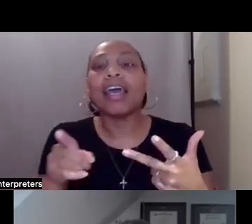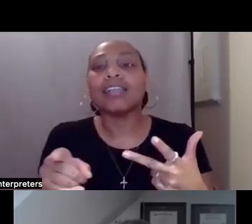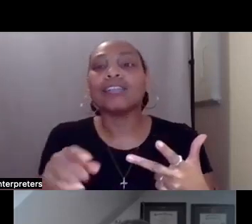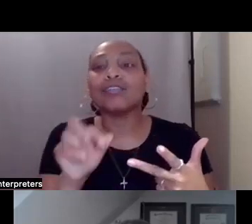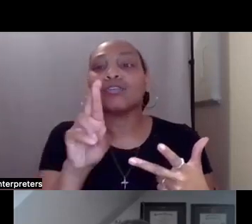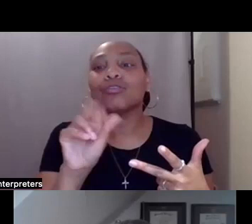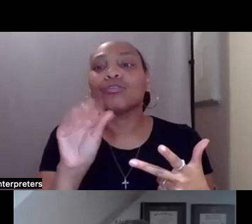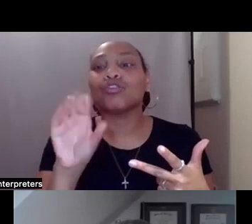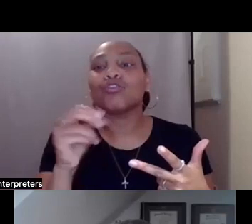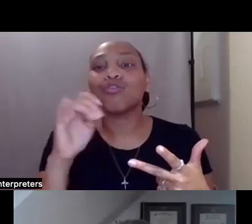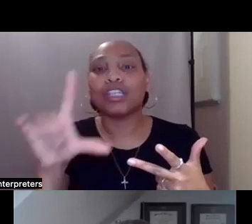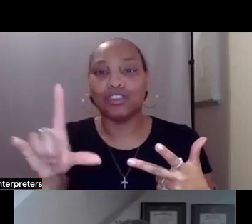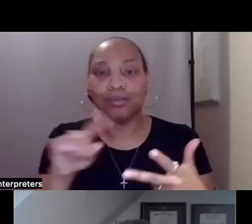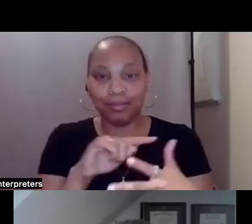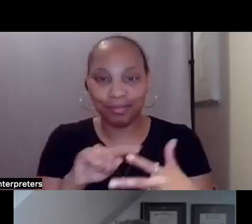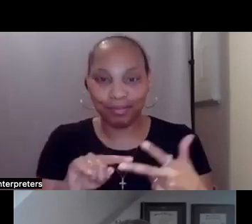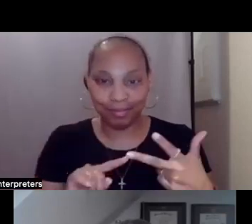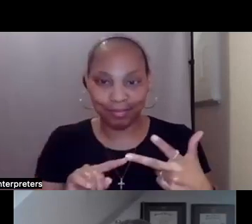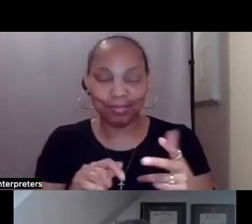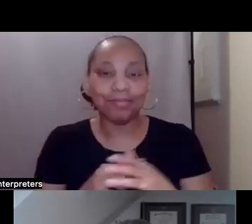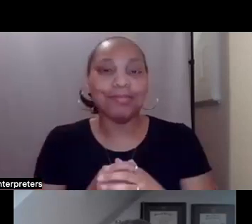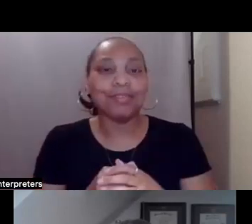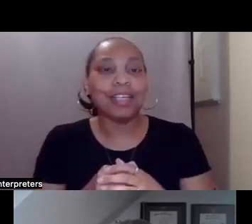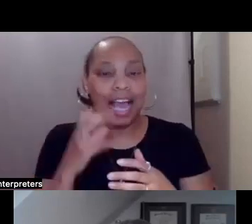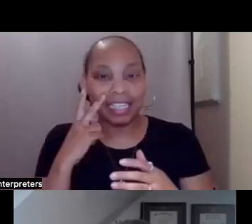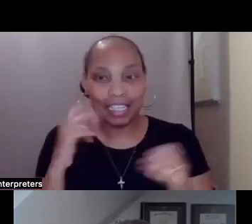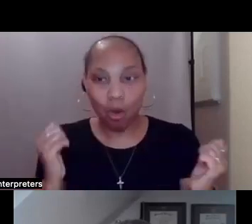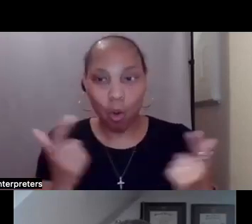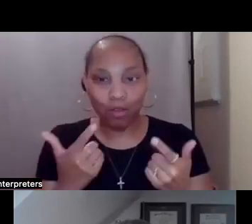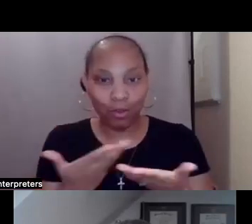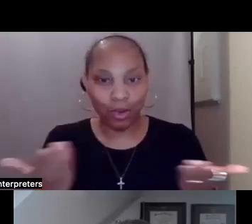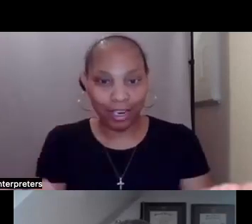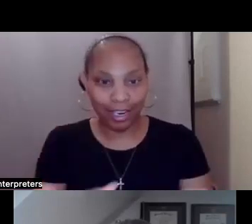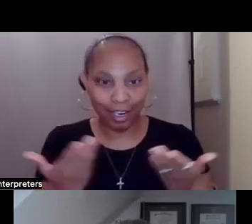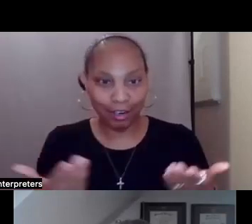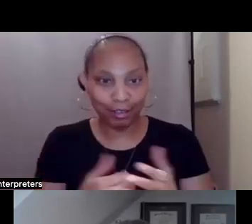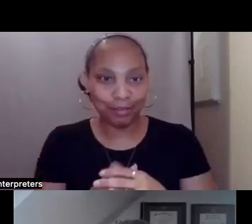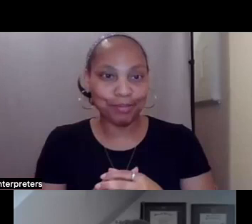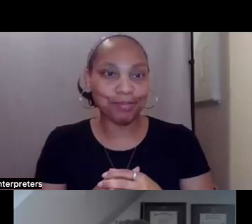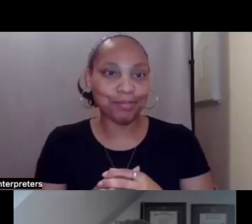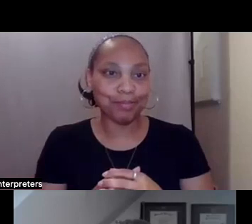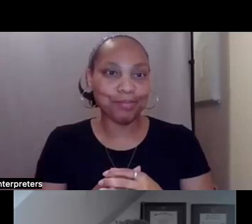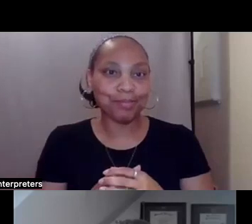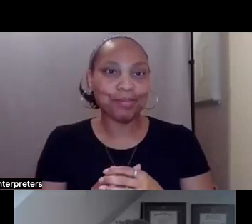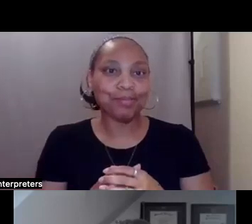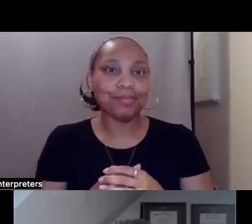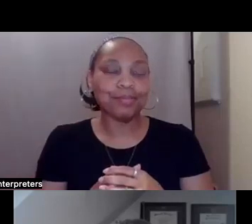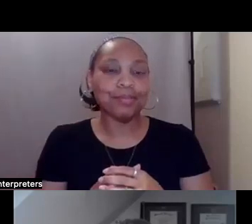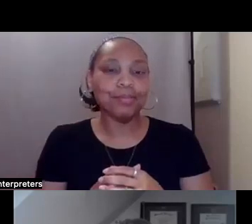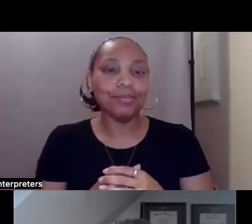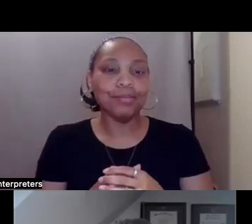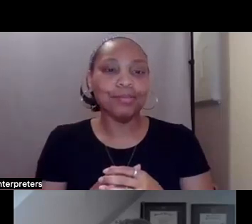Rachel Bernini with Sam. So I see you're all there on the screen. Great. Um, so